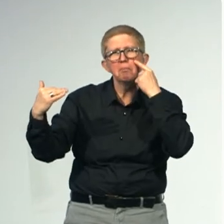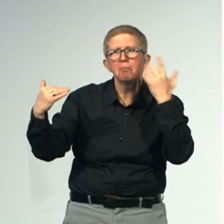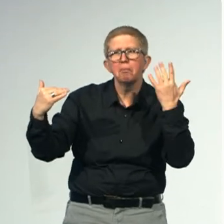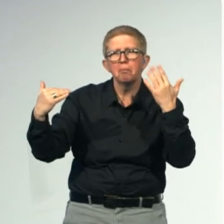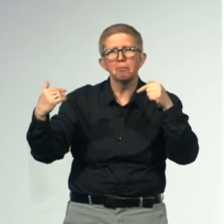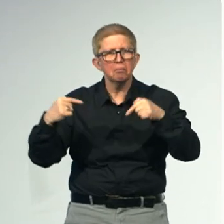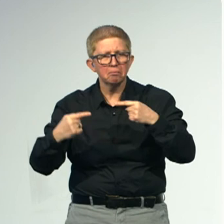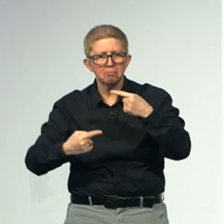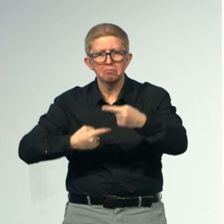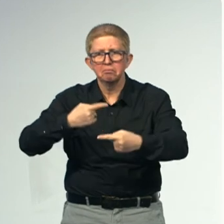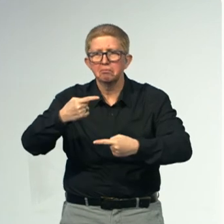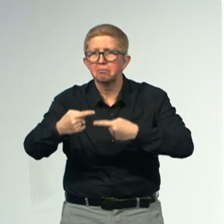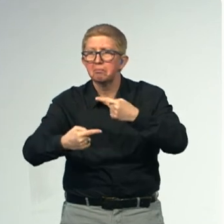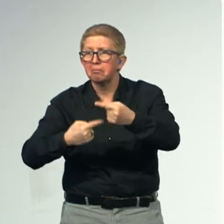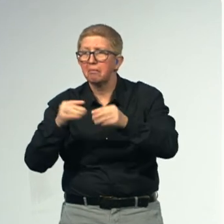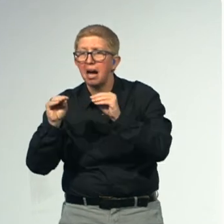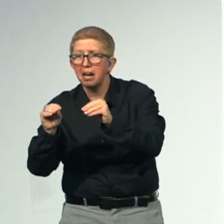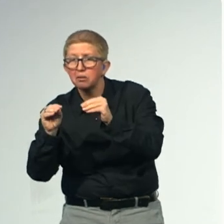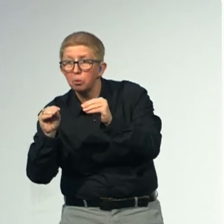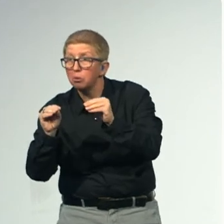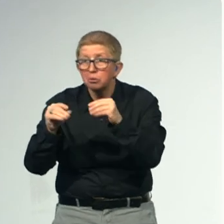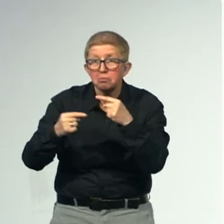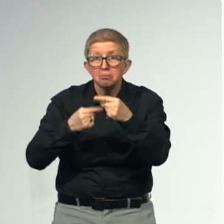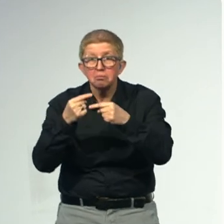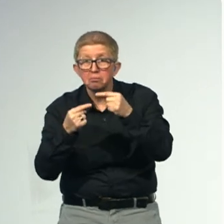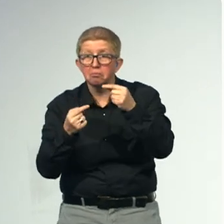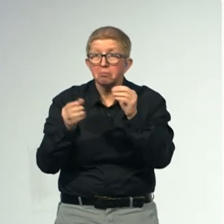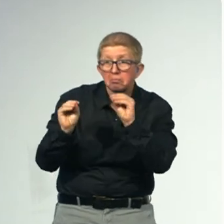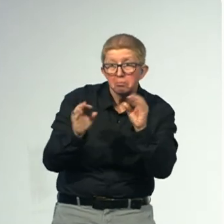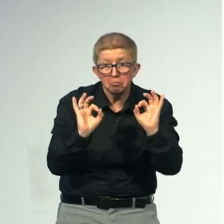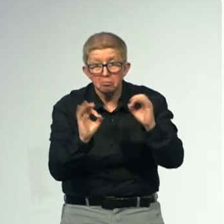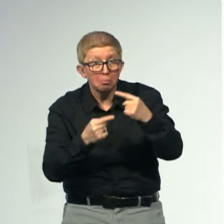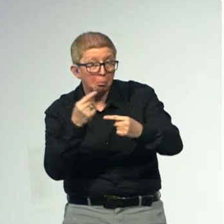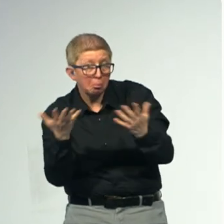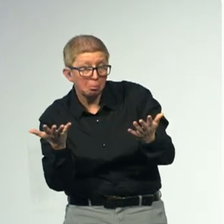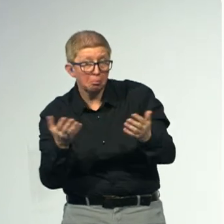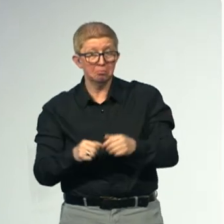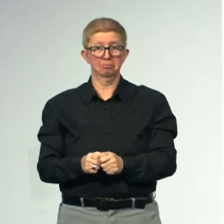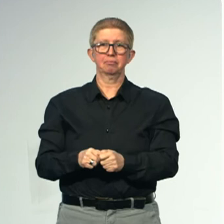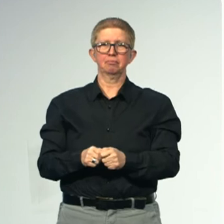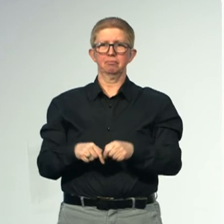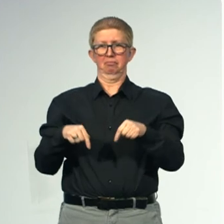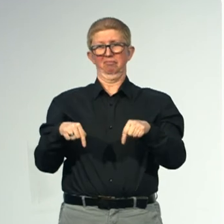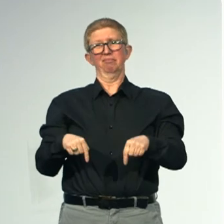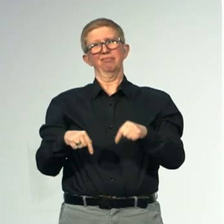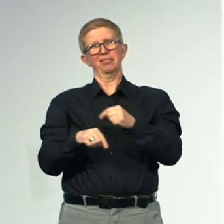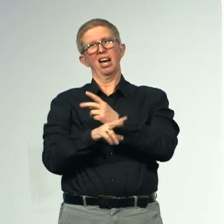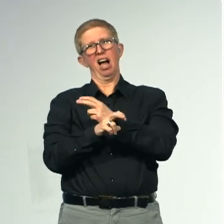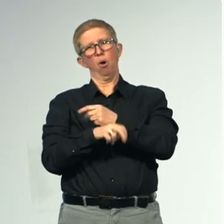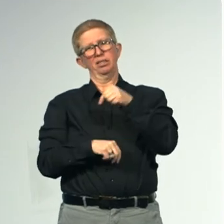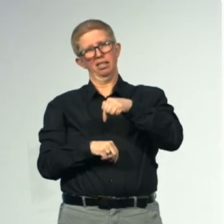16. The Austrian delegation pointed out the importance of inclusive education